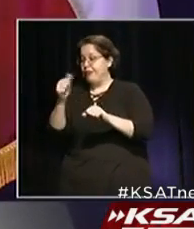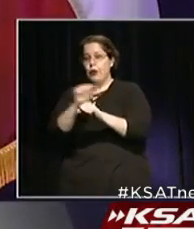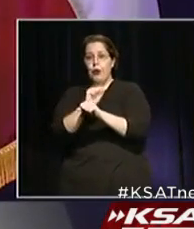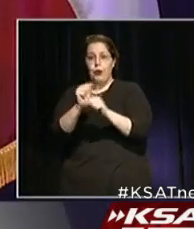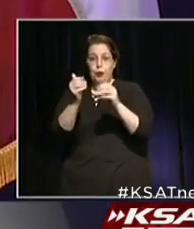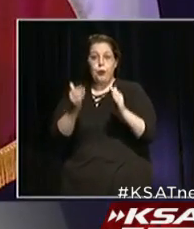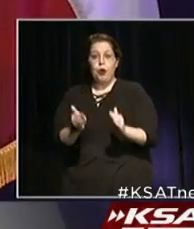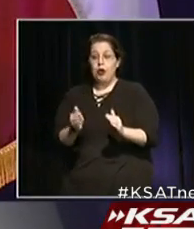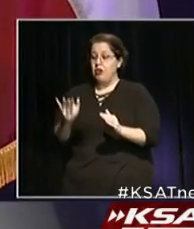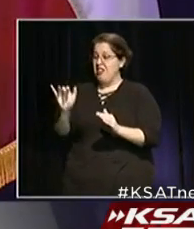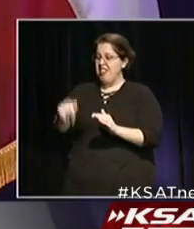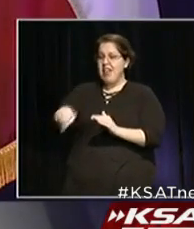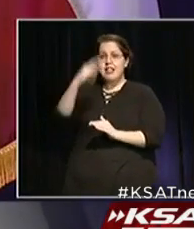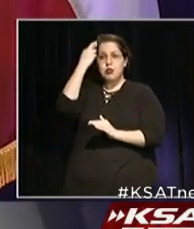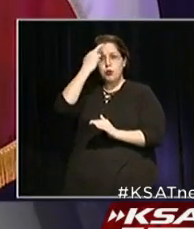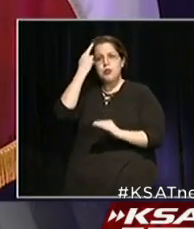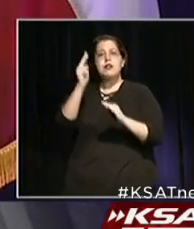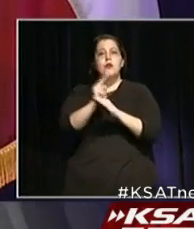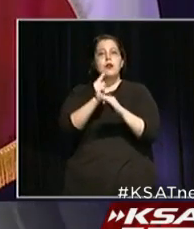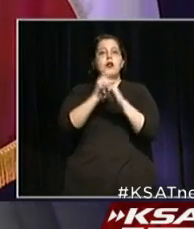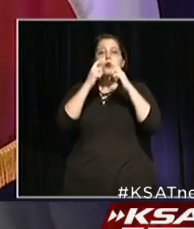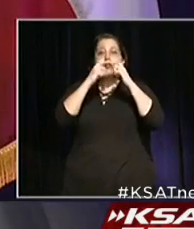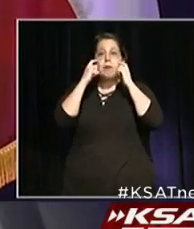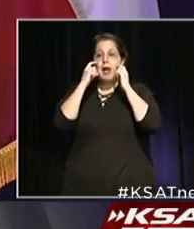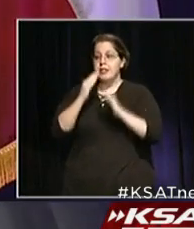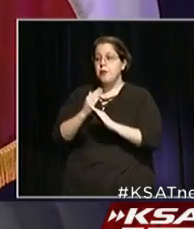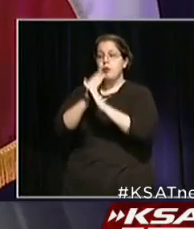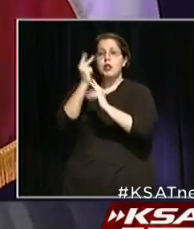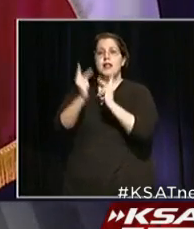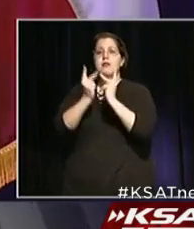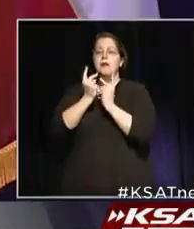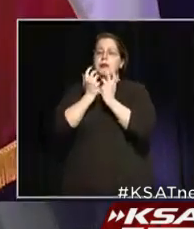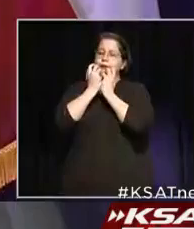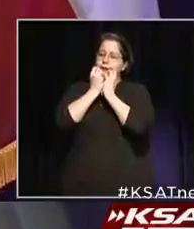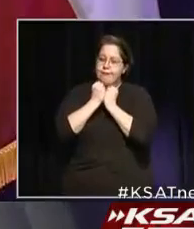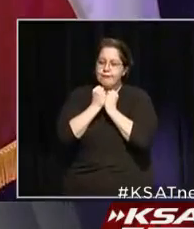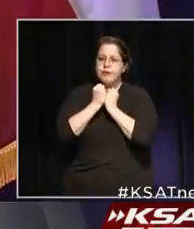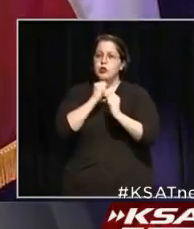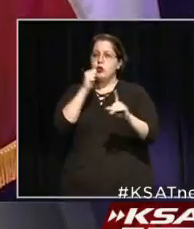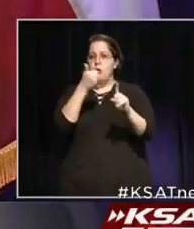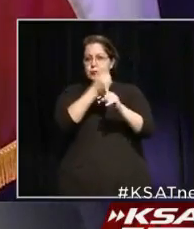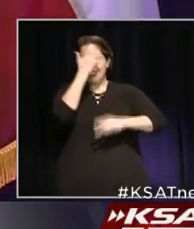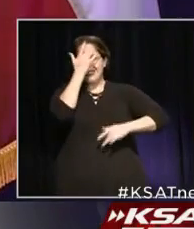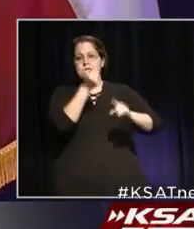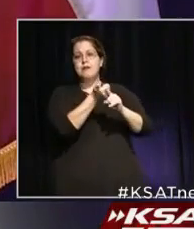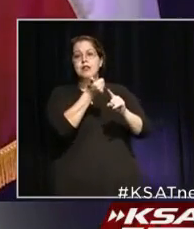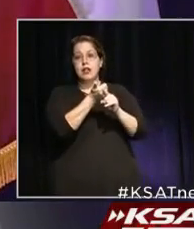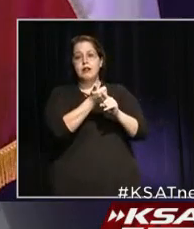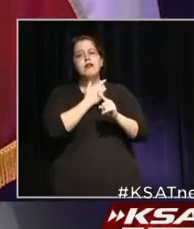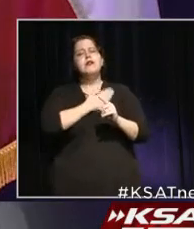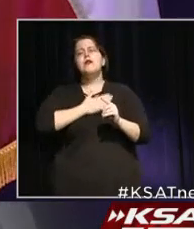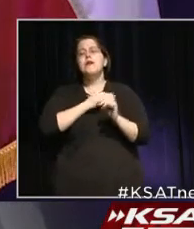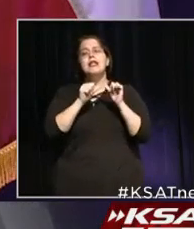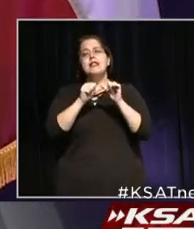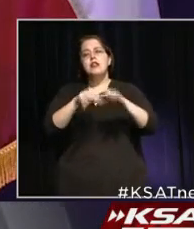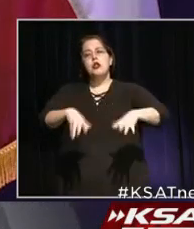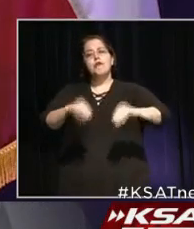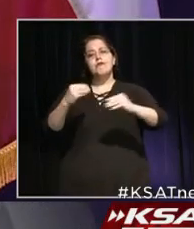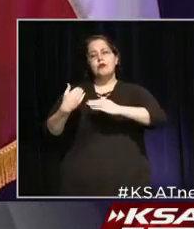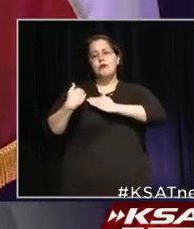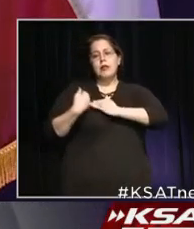the reason that we wear our masks, to protect those we care about from getting the virus, so please continue to do your part.